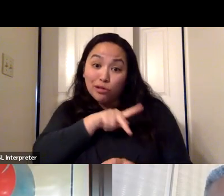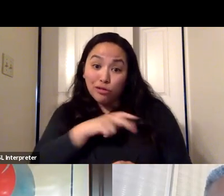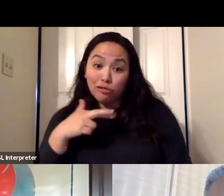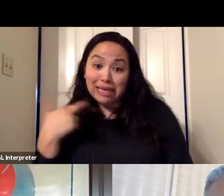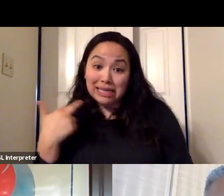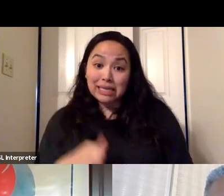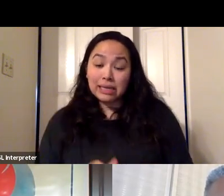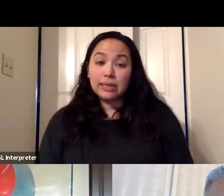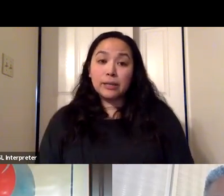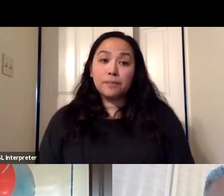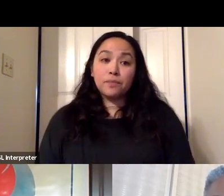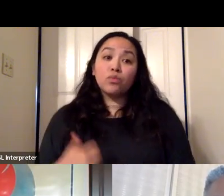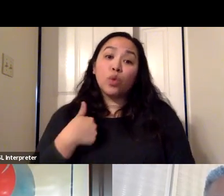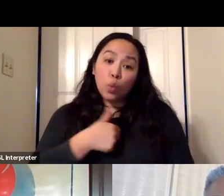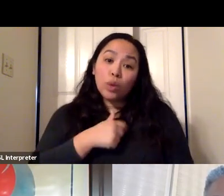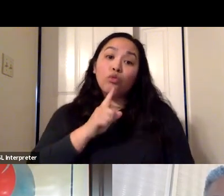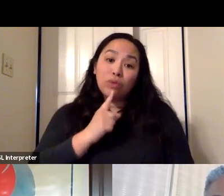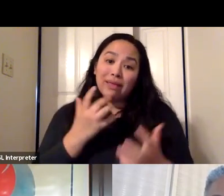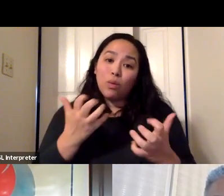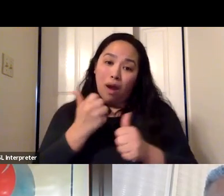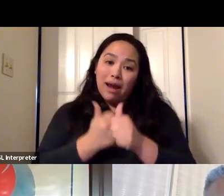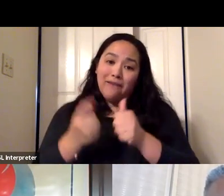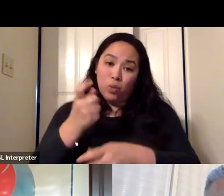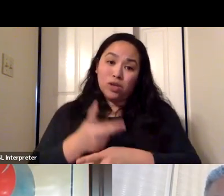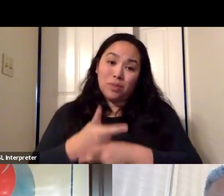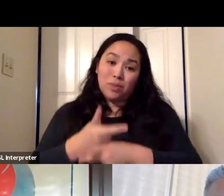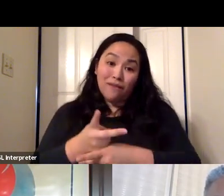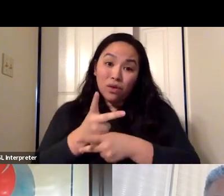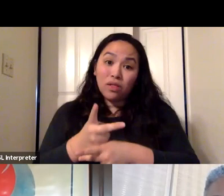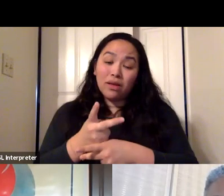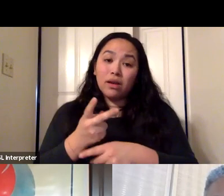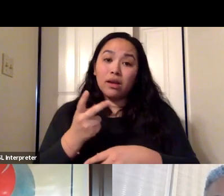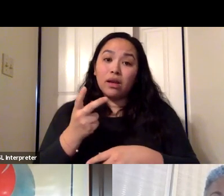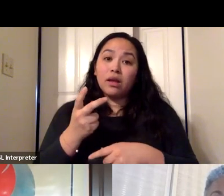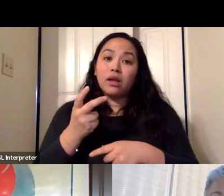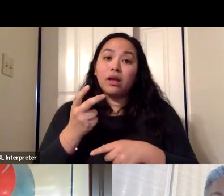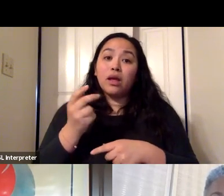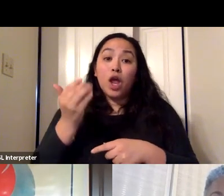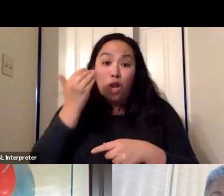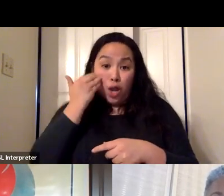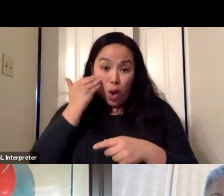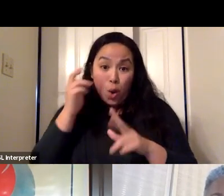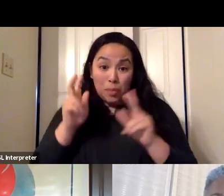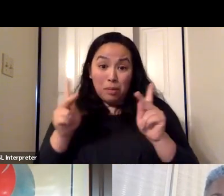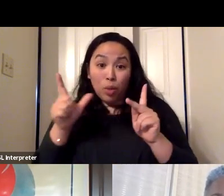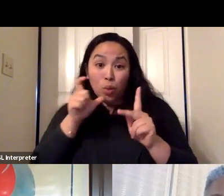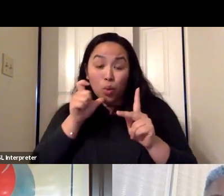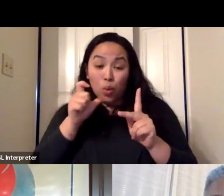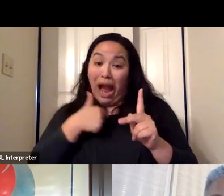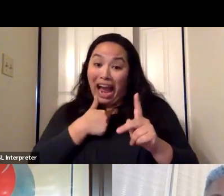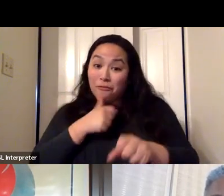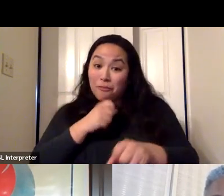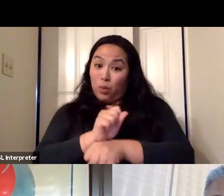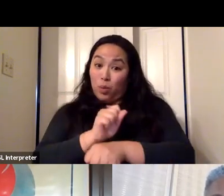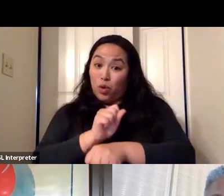And so we just really want everyone to be cautious. can tell you as someone who's been working on the ground with this throughout the pandemic. I'm embracing myself